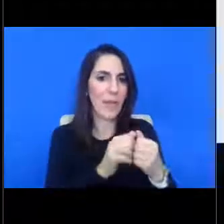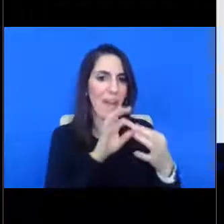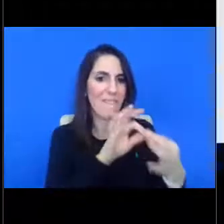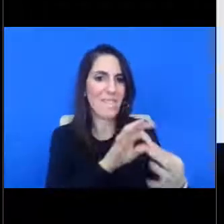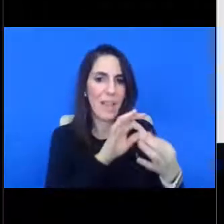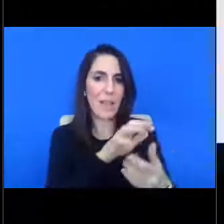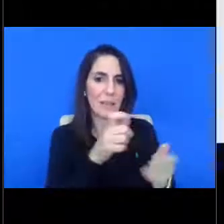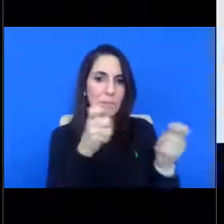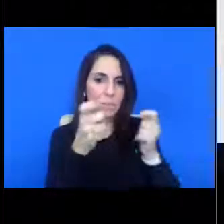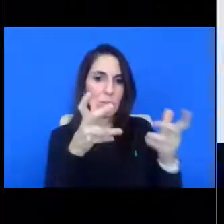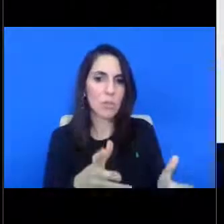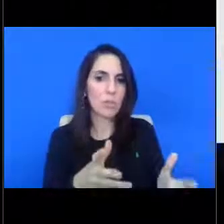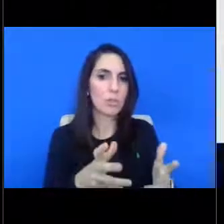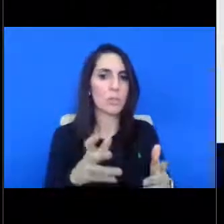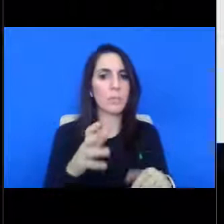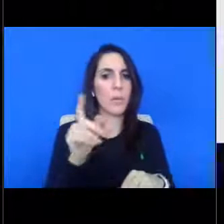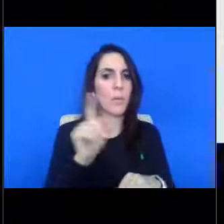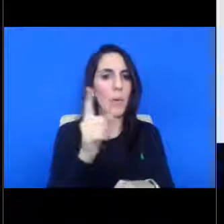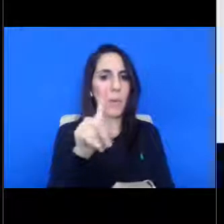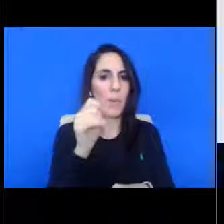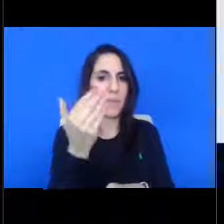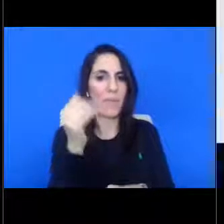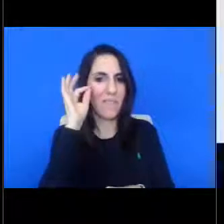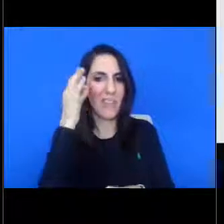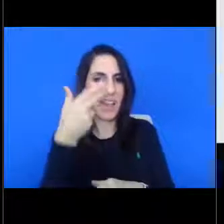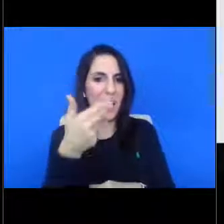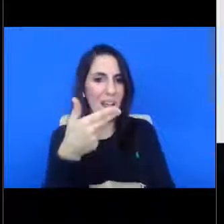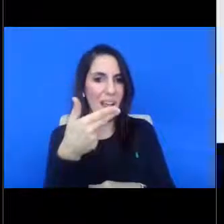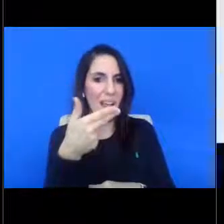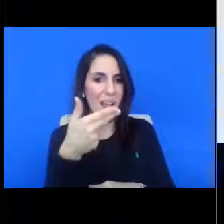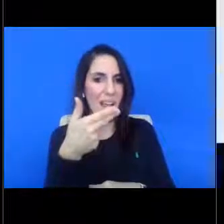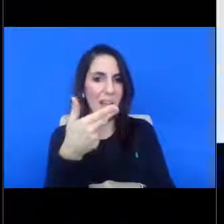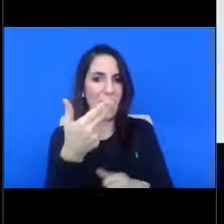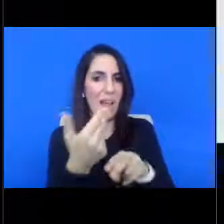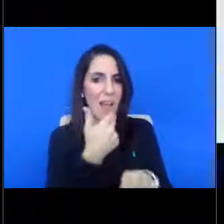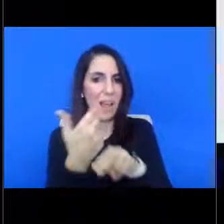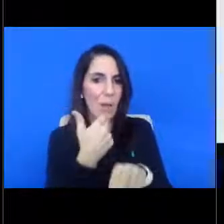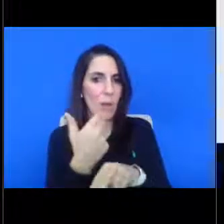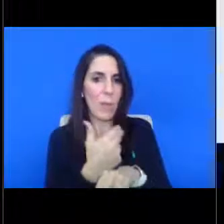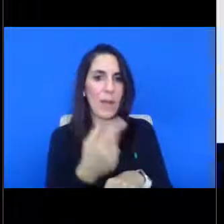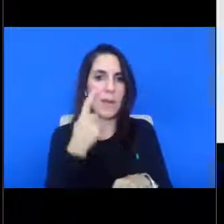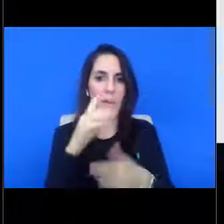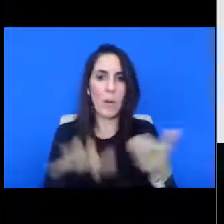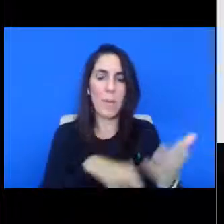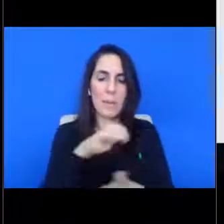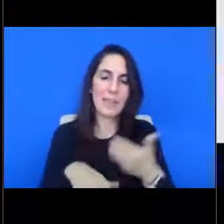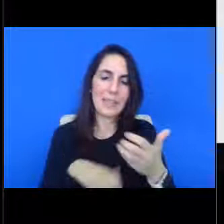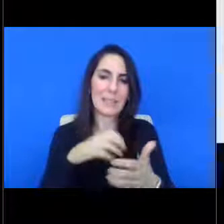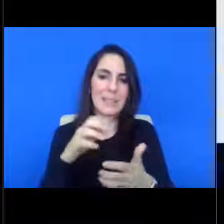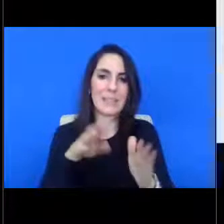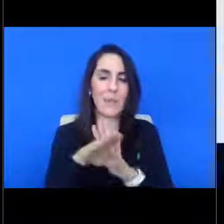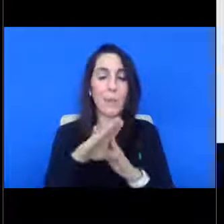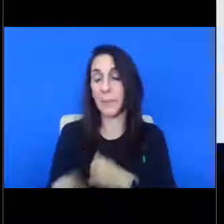Use redevelopment project. Yes, board chair and board members. Since the last, um,